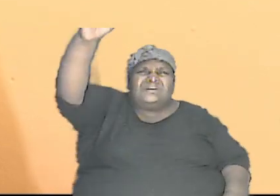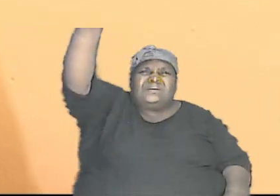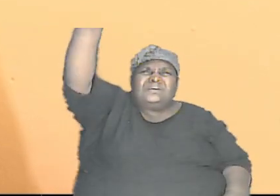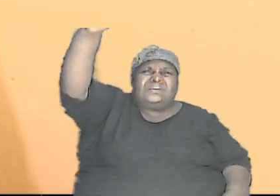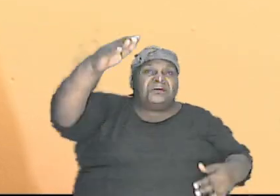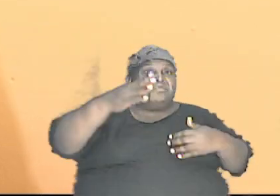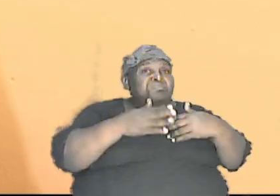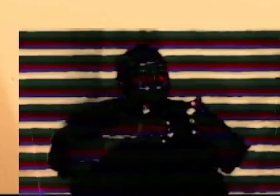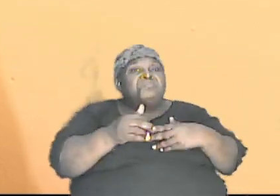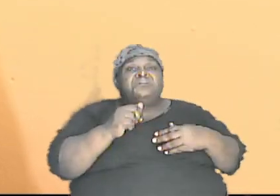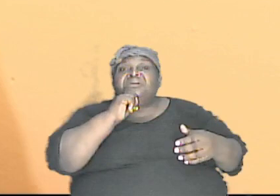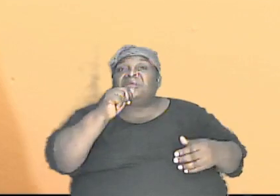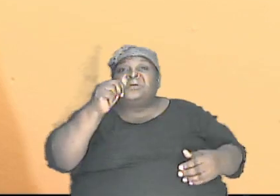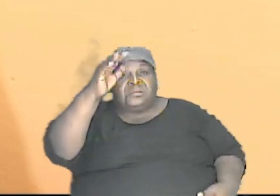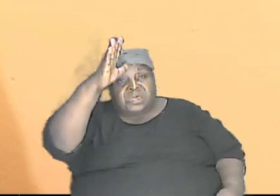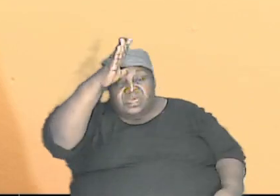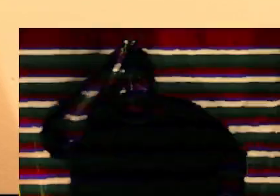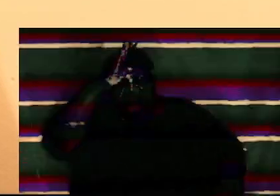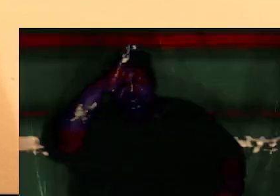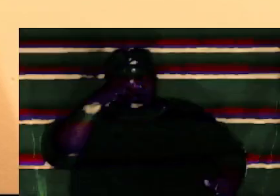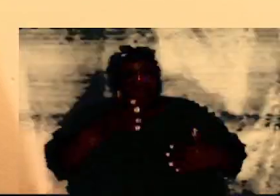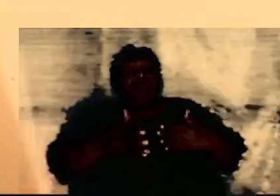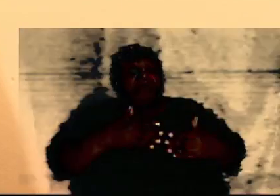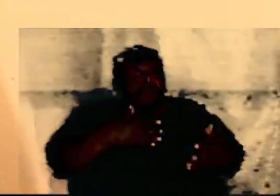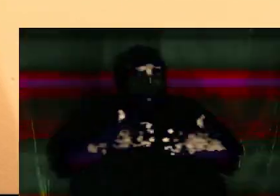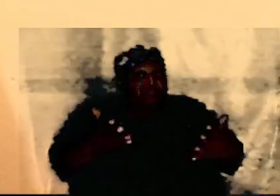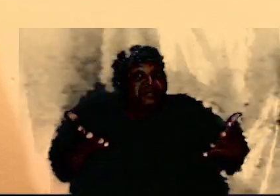but it might be mom